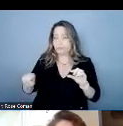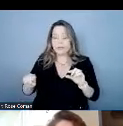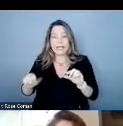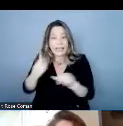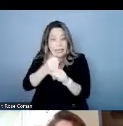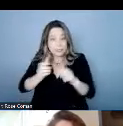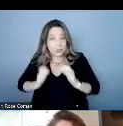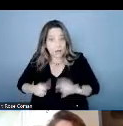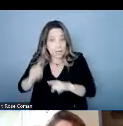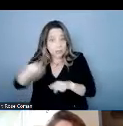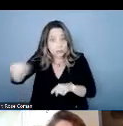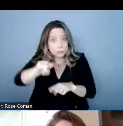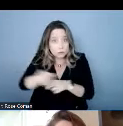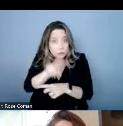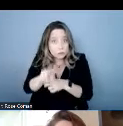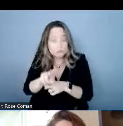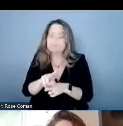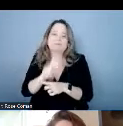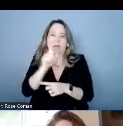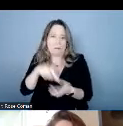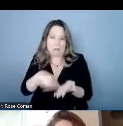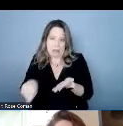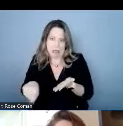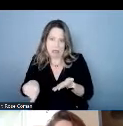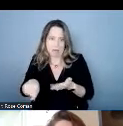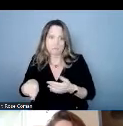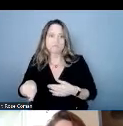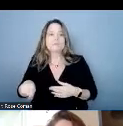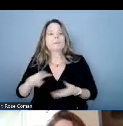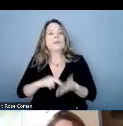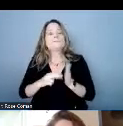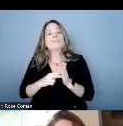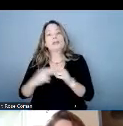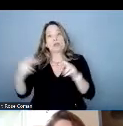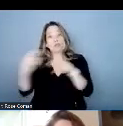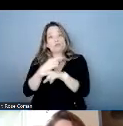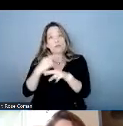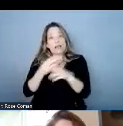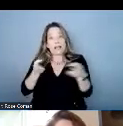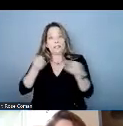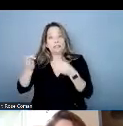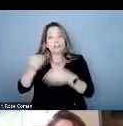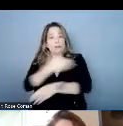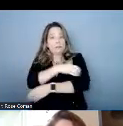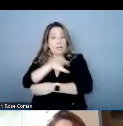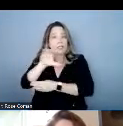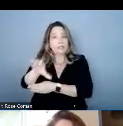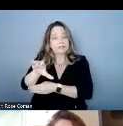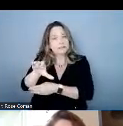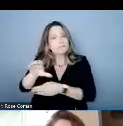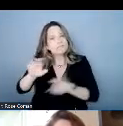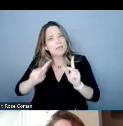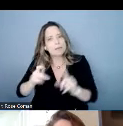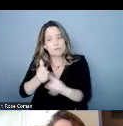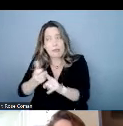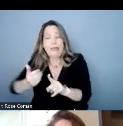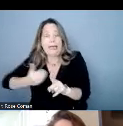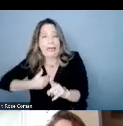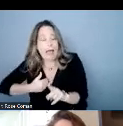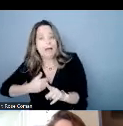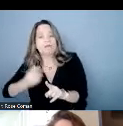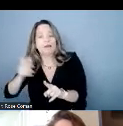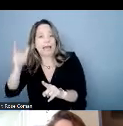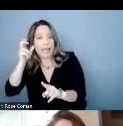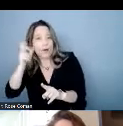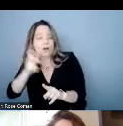trs user so in other words relay services they empower individuals with hearing or speech disabilities